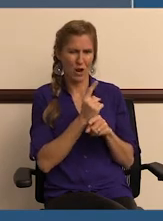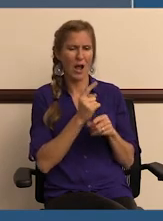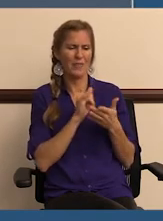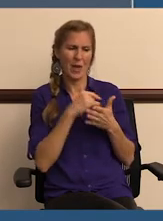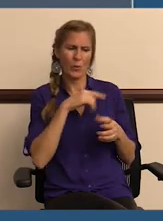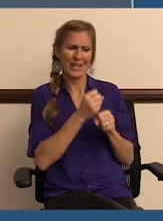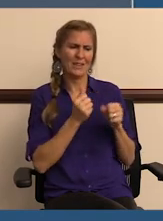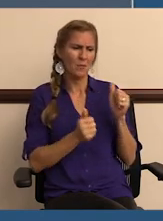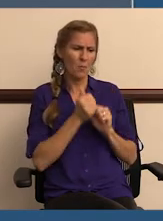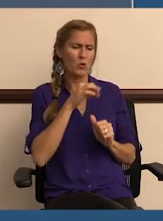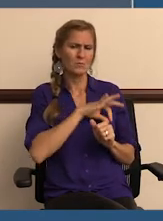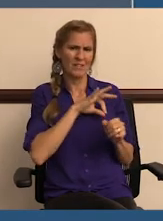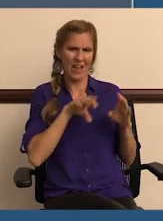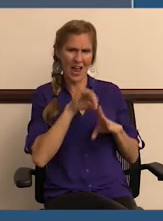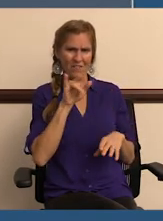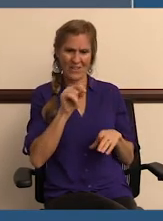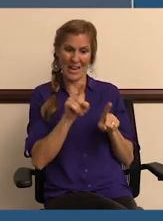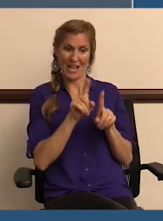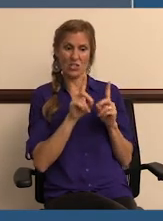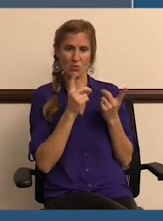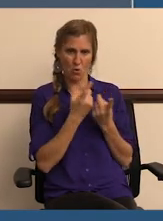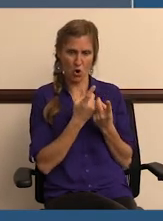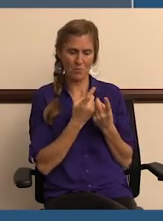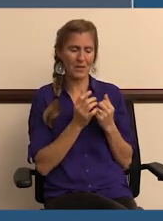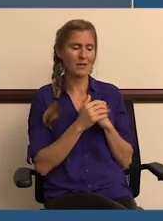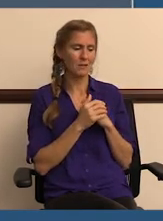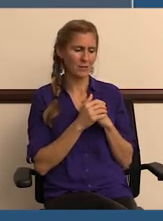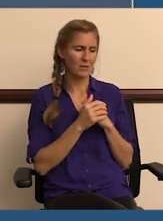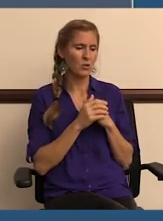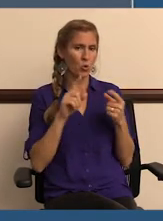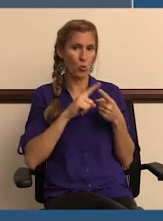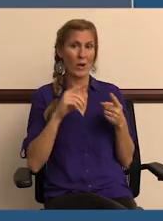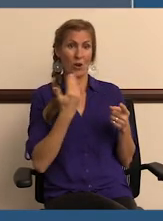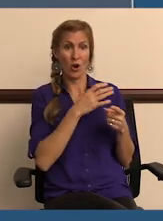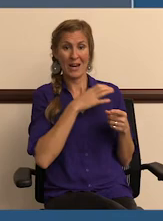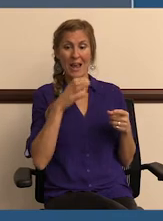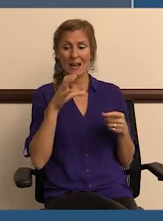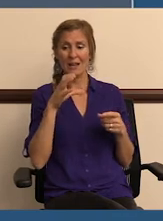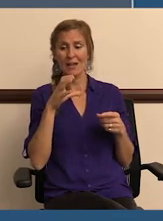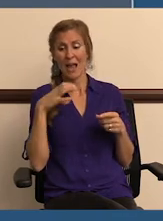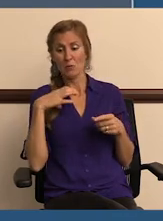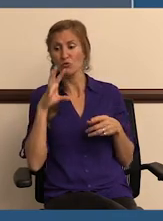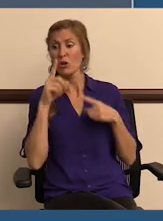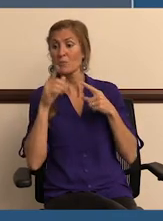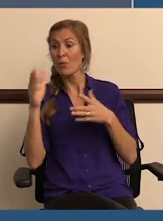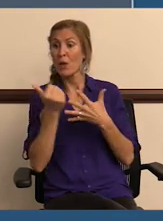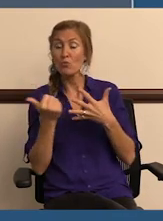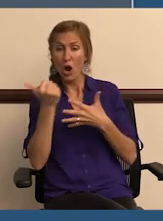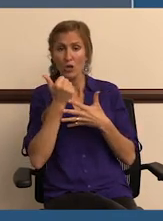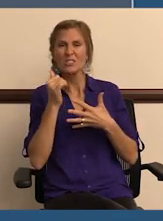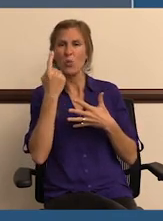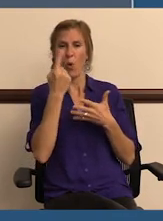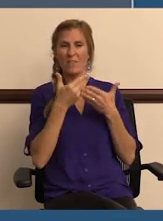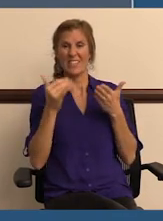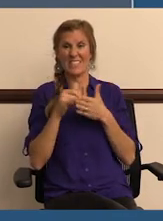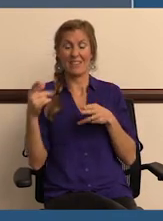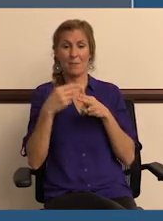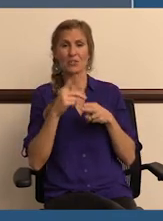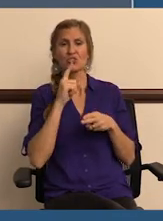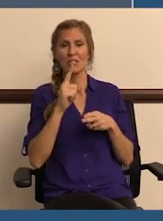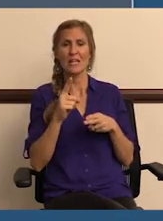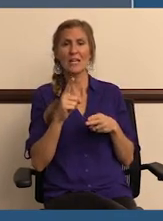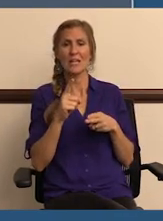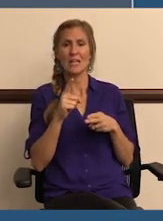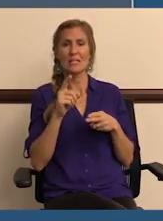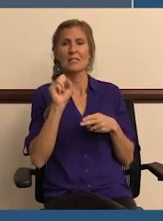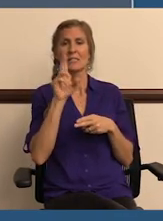sure that we do it right, that we get the most benefit out of it as a department. You know, when our council talks about their priorities, one of the things that